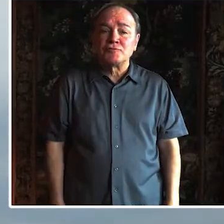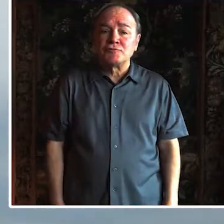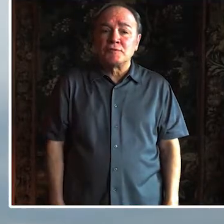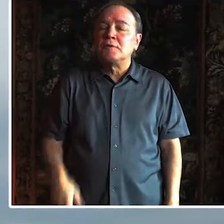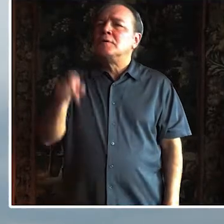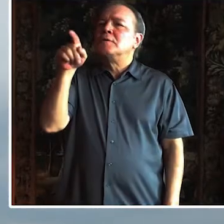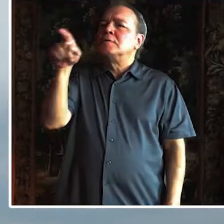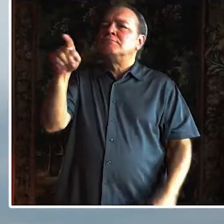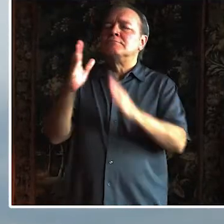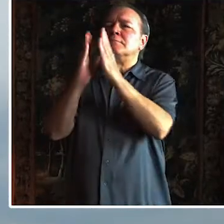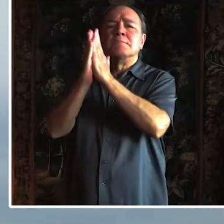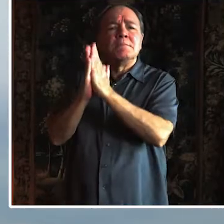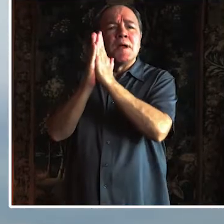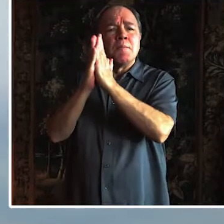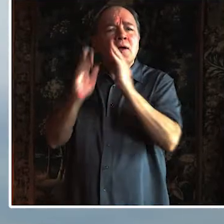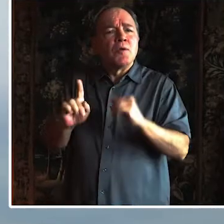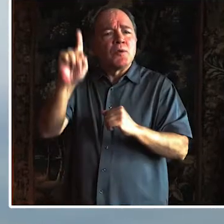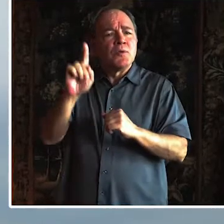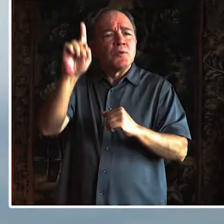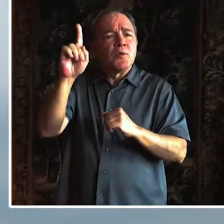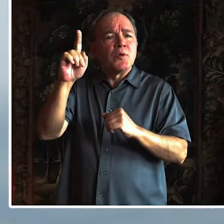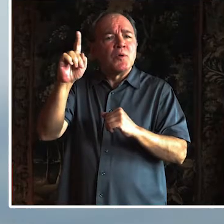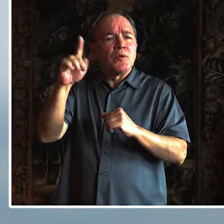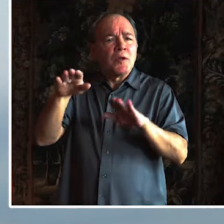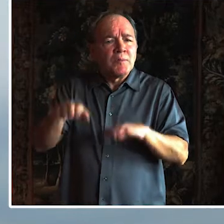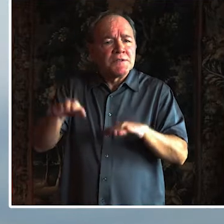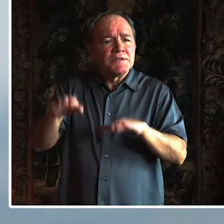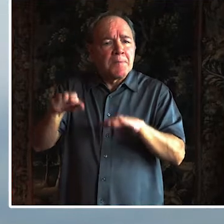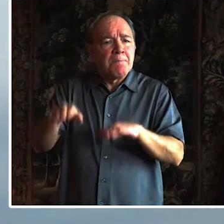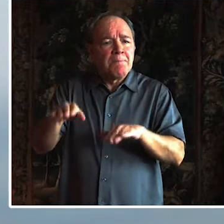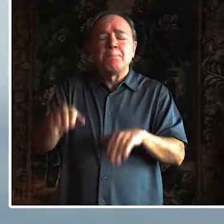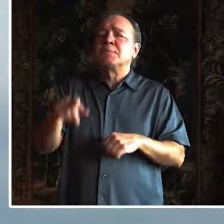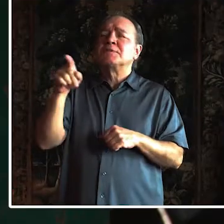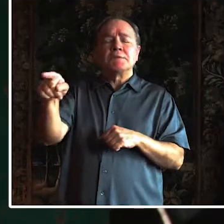One in ten Rohingya refugee households includes a person living with a disability.